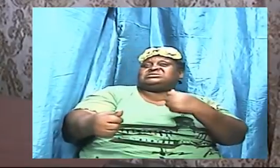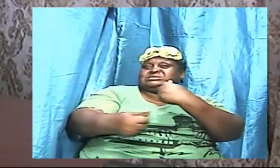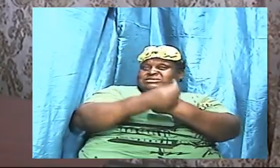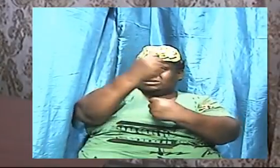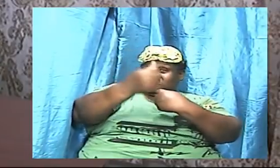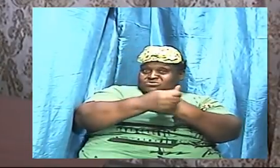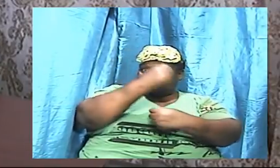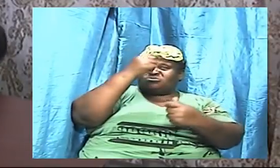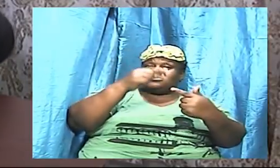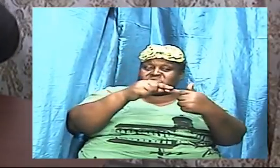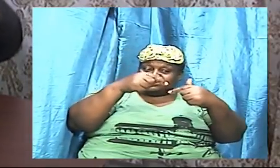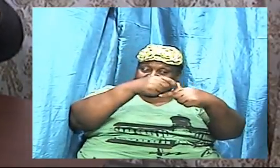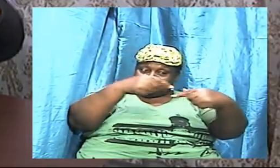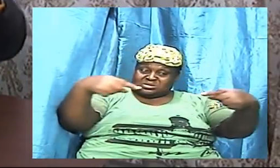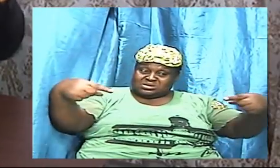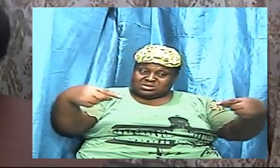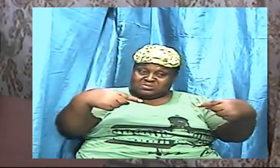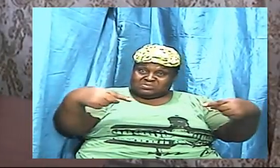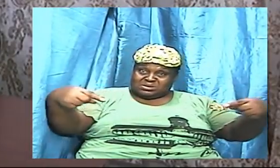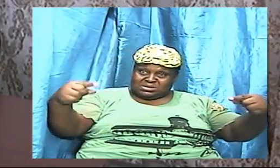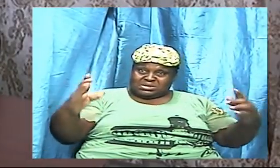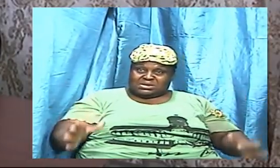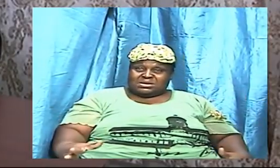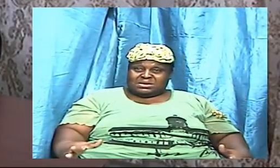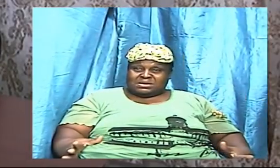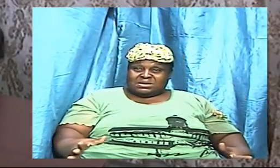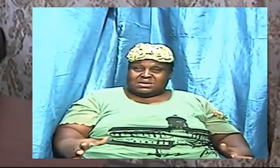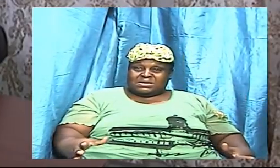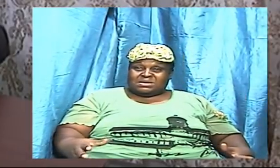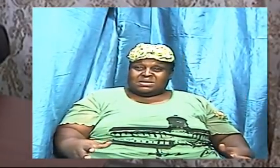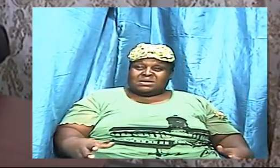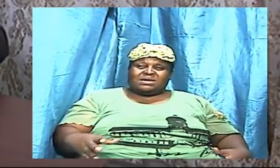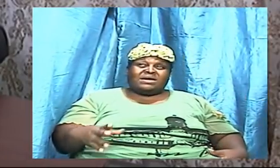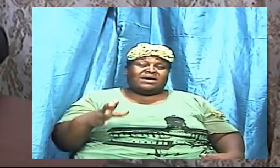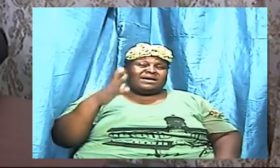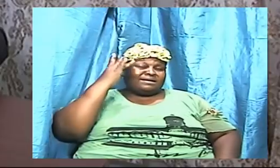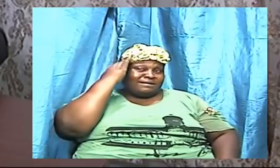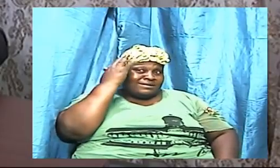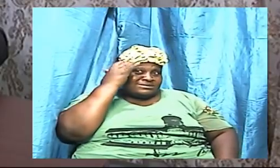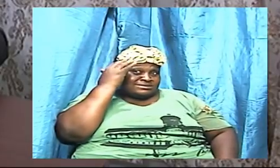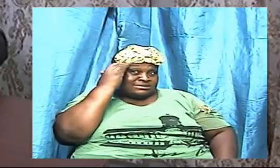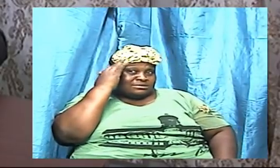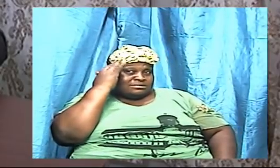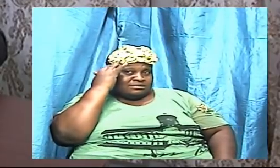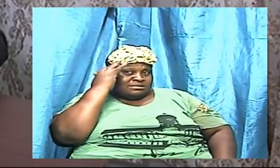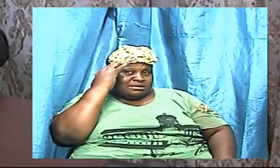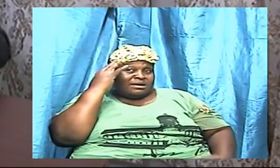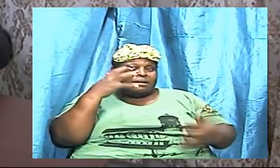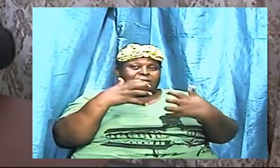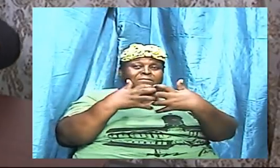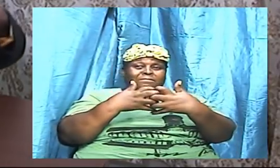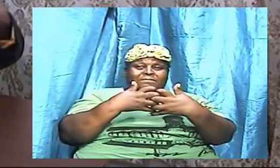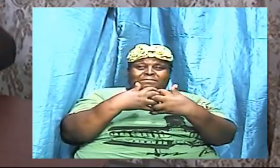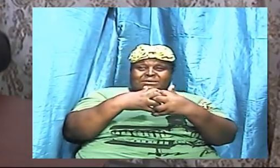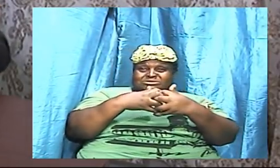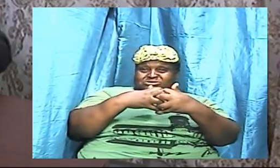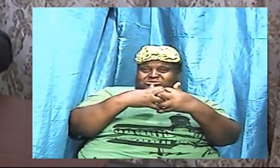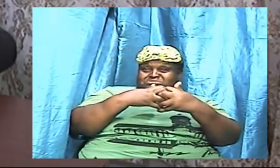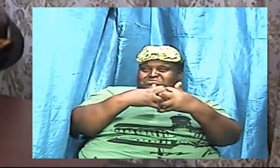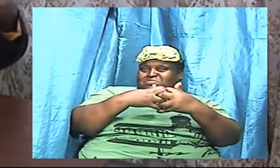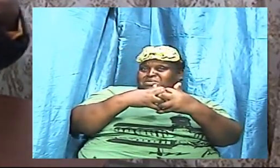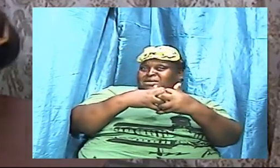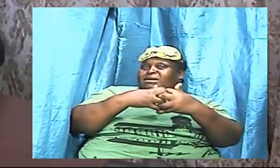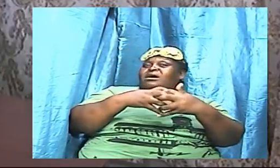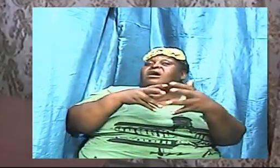frightful and was considered a machinery of murder